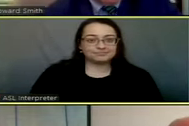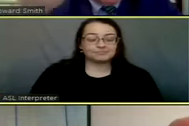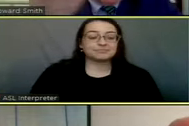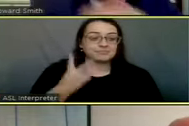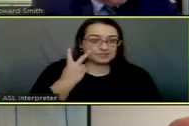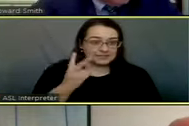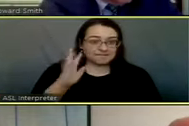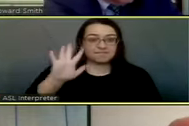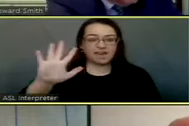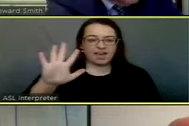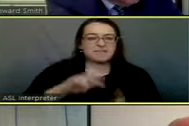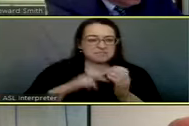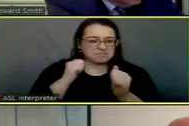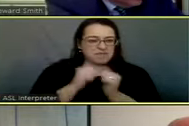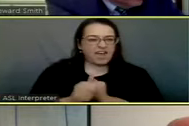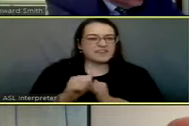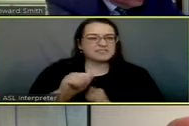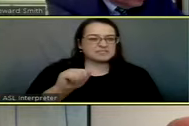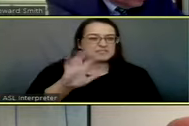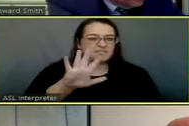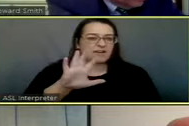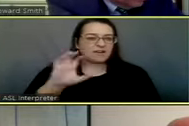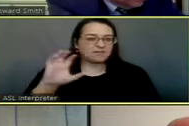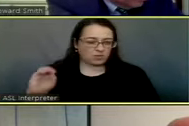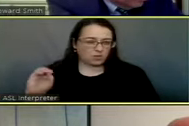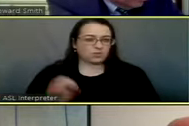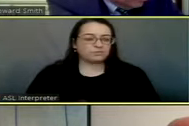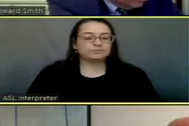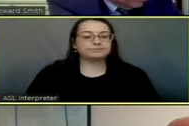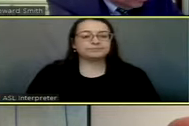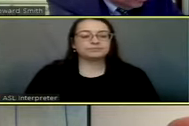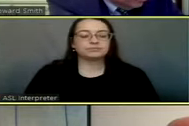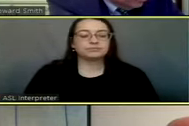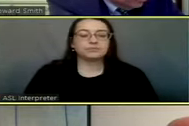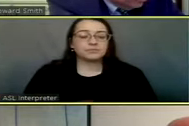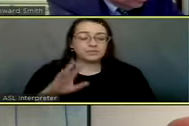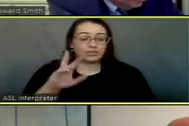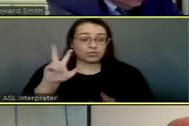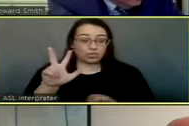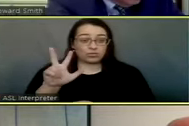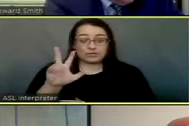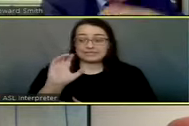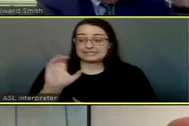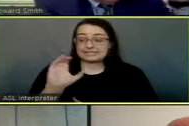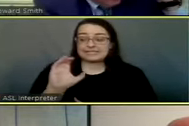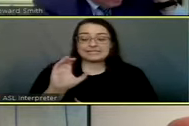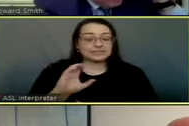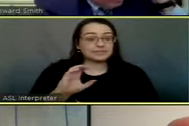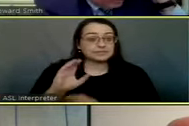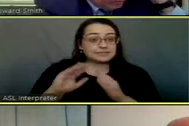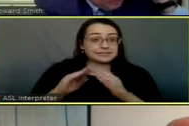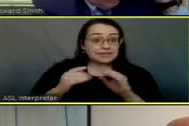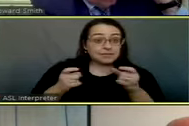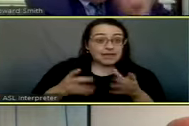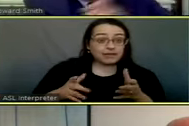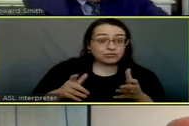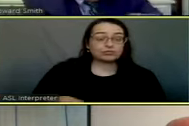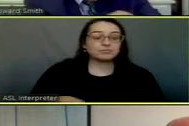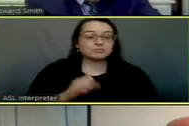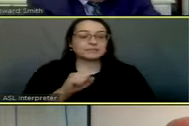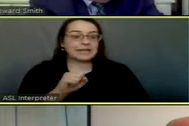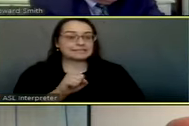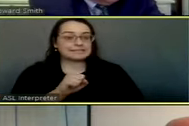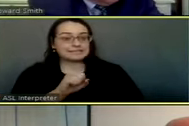I see five hands. That motion passes with the 5-0 vote. Item 3C, Mr. City Manager. Hey, Mayor. right,